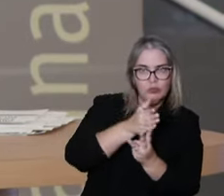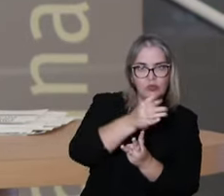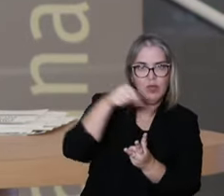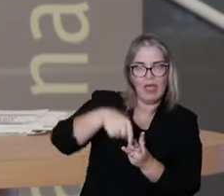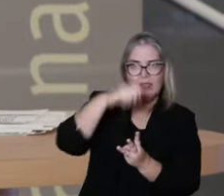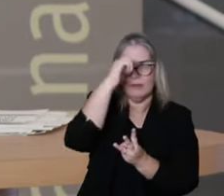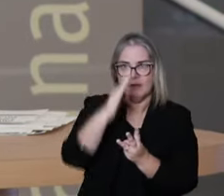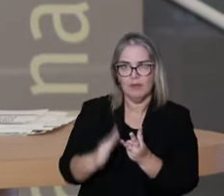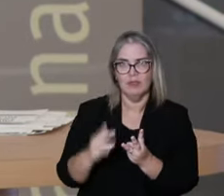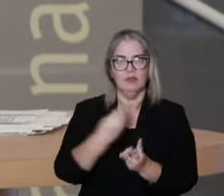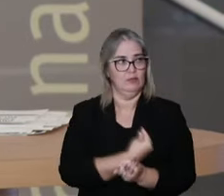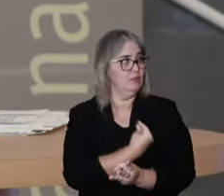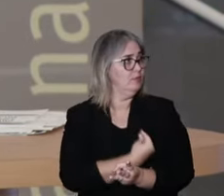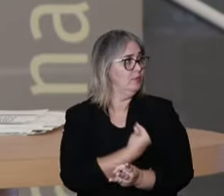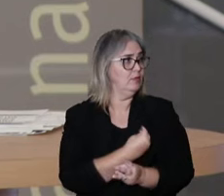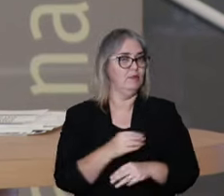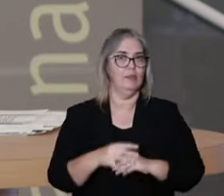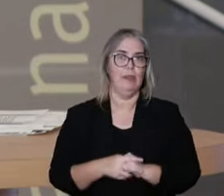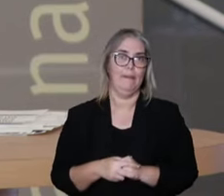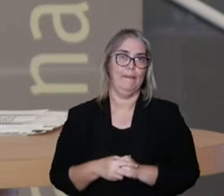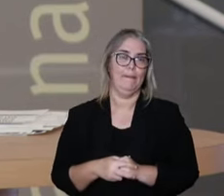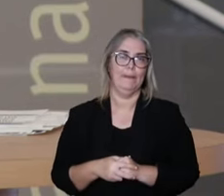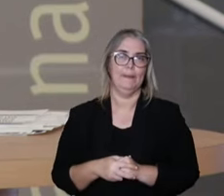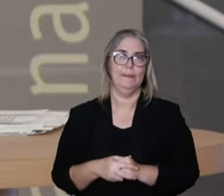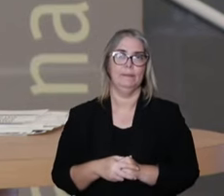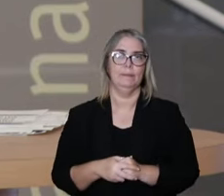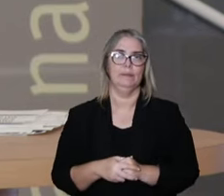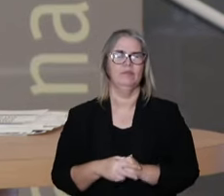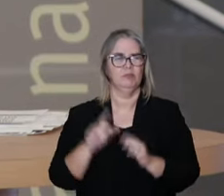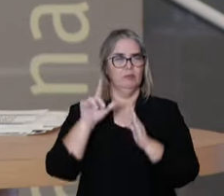all these vertents are coexisting in Brazil.